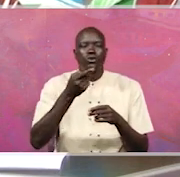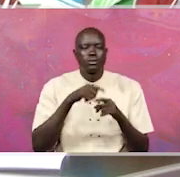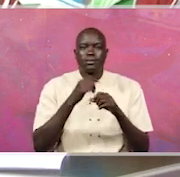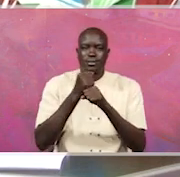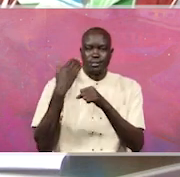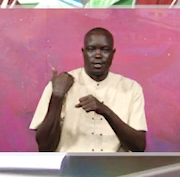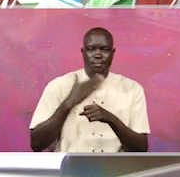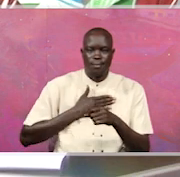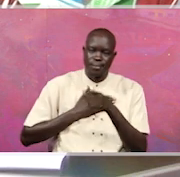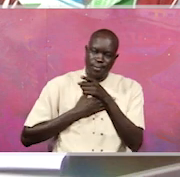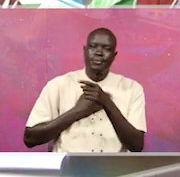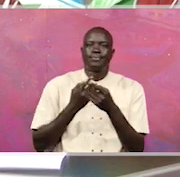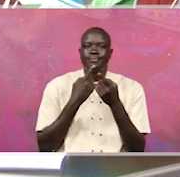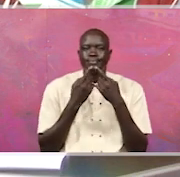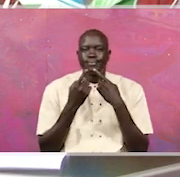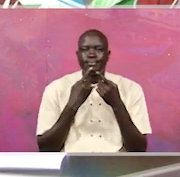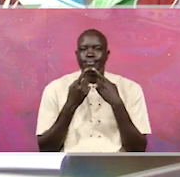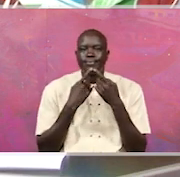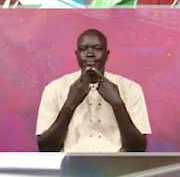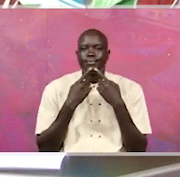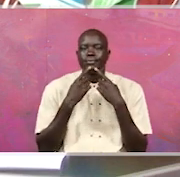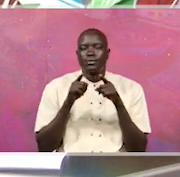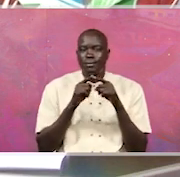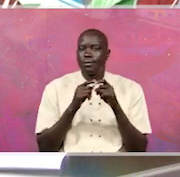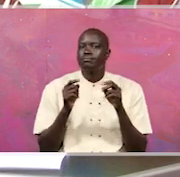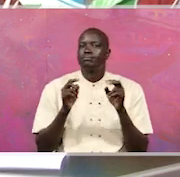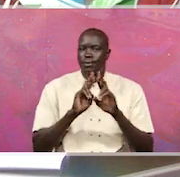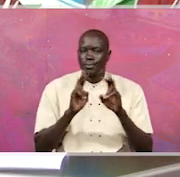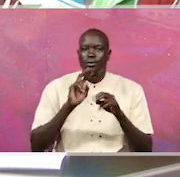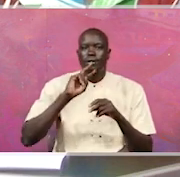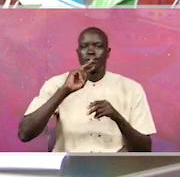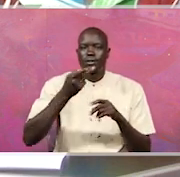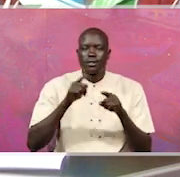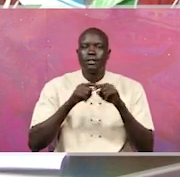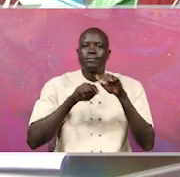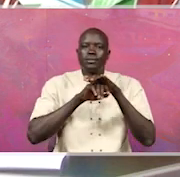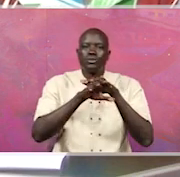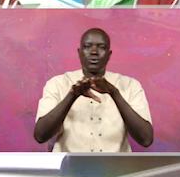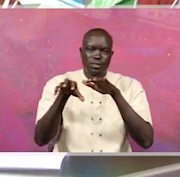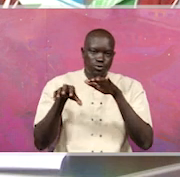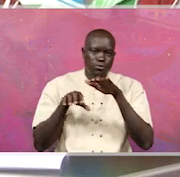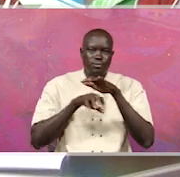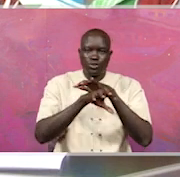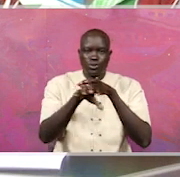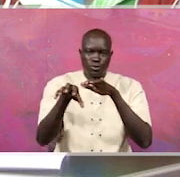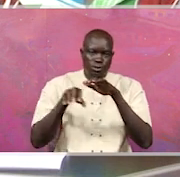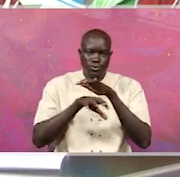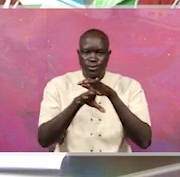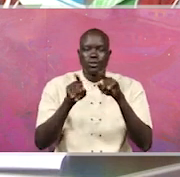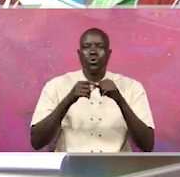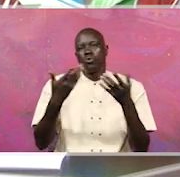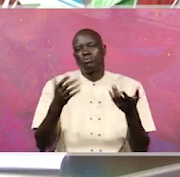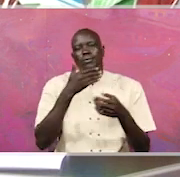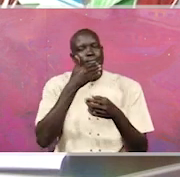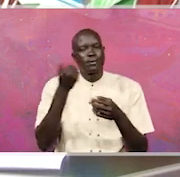my sister was supposed to answer in relation to decentralization or better service